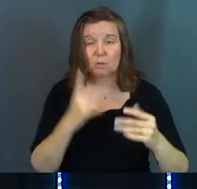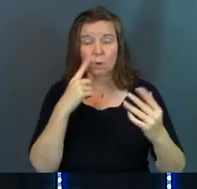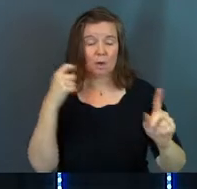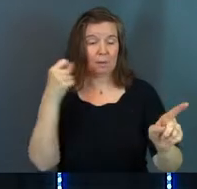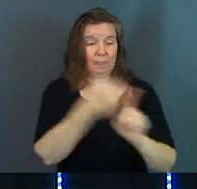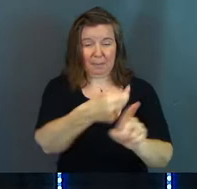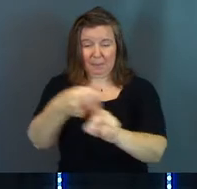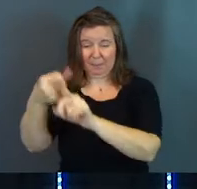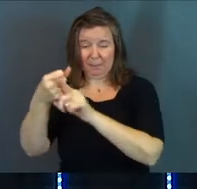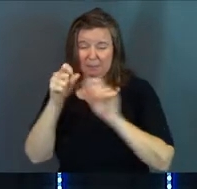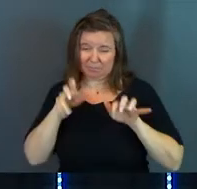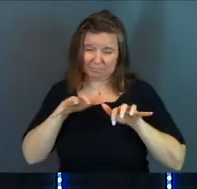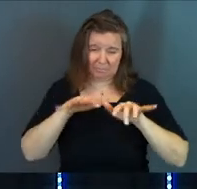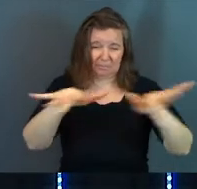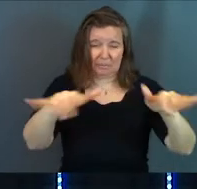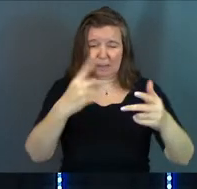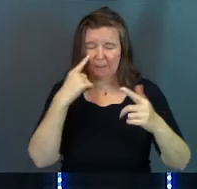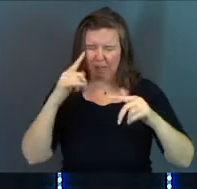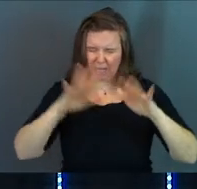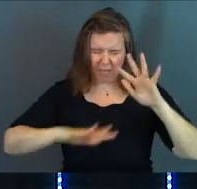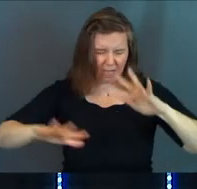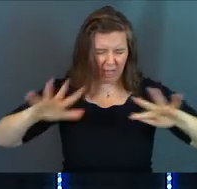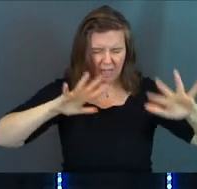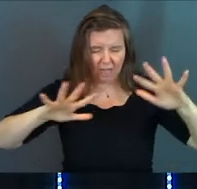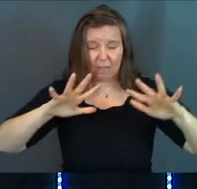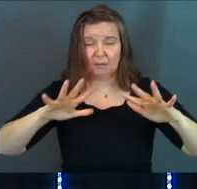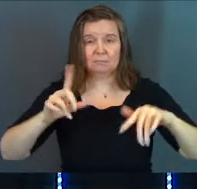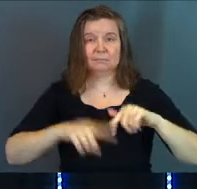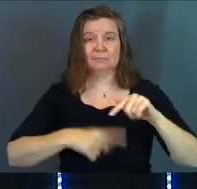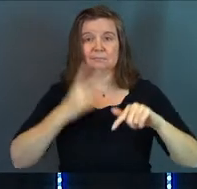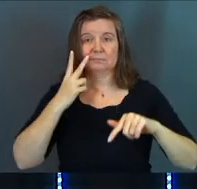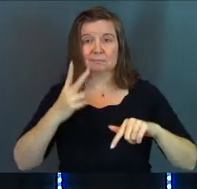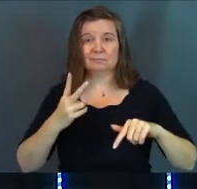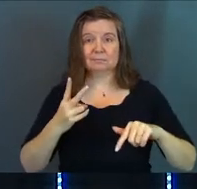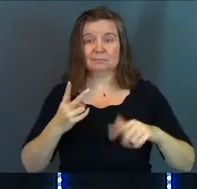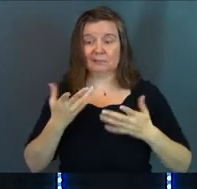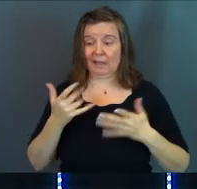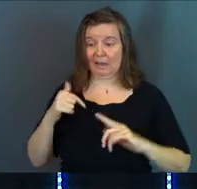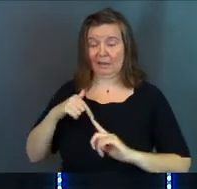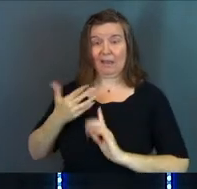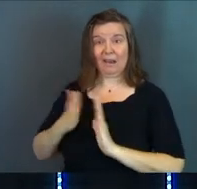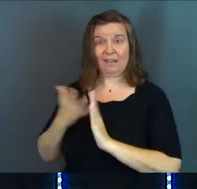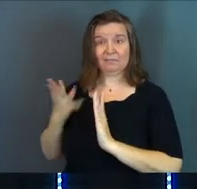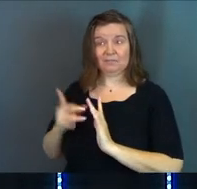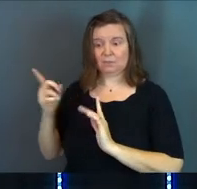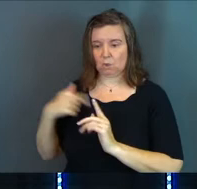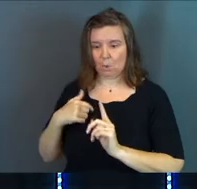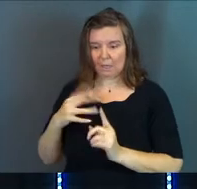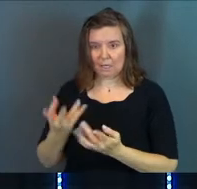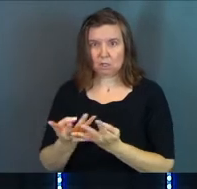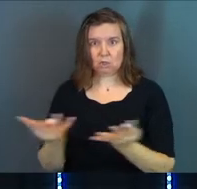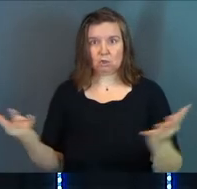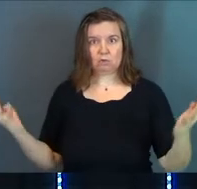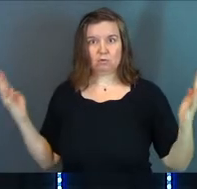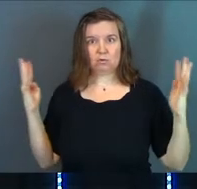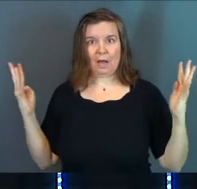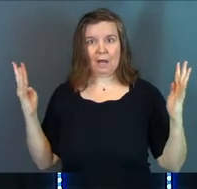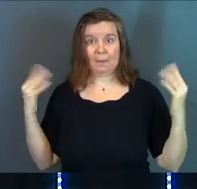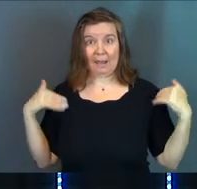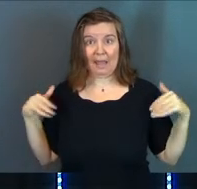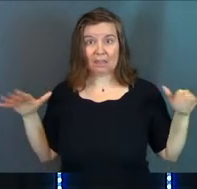with blindness as Elisha had asked. So he's there. He's surrounded by